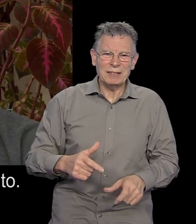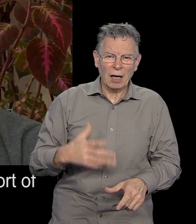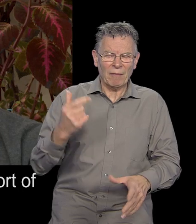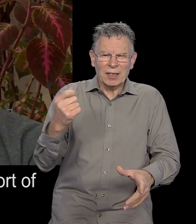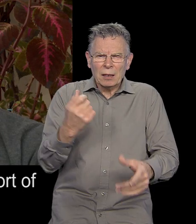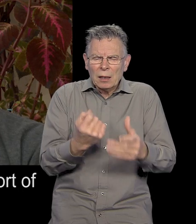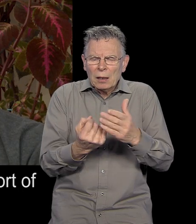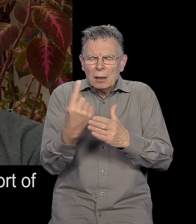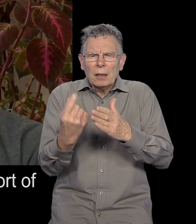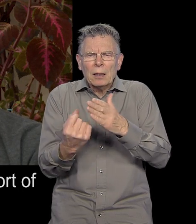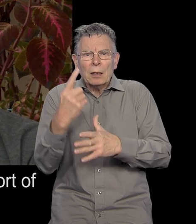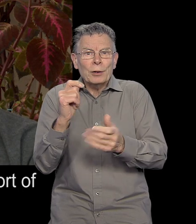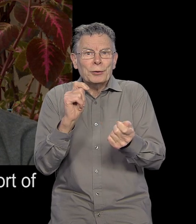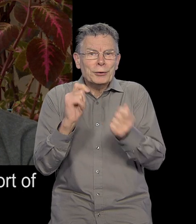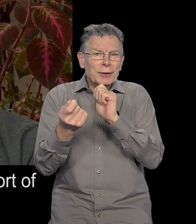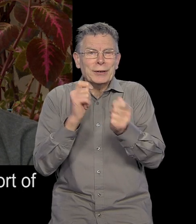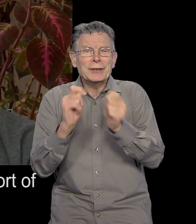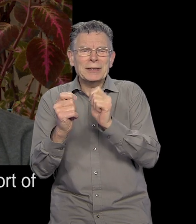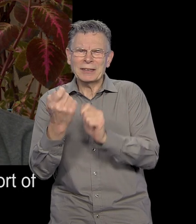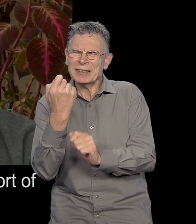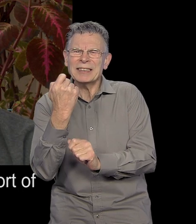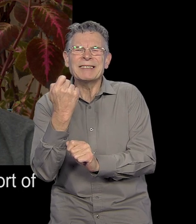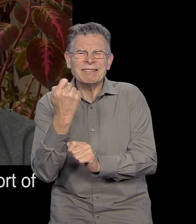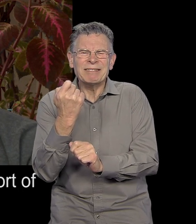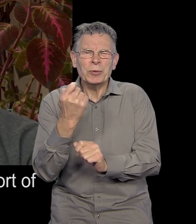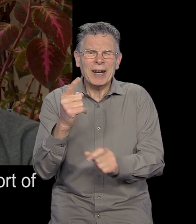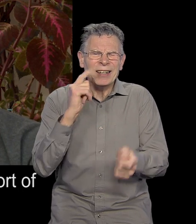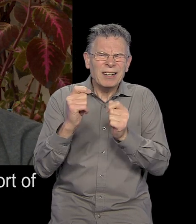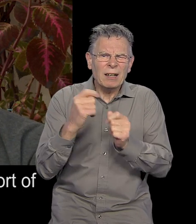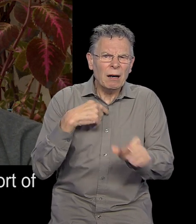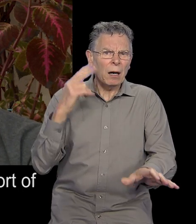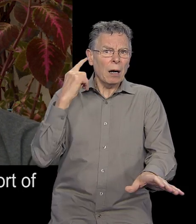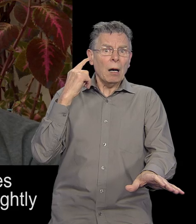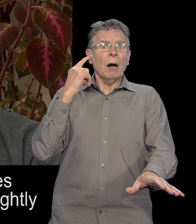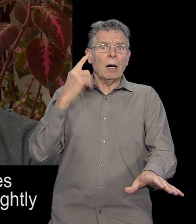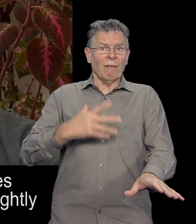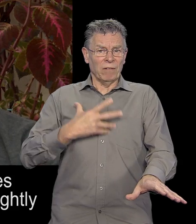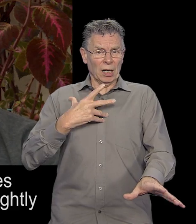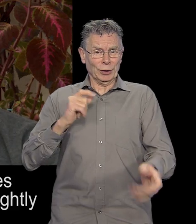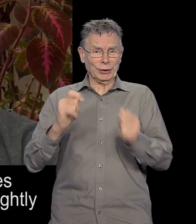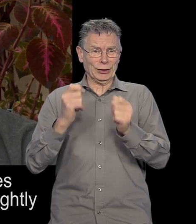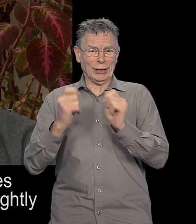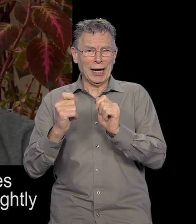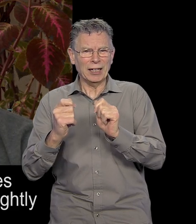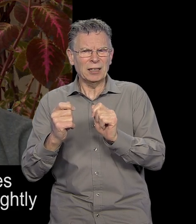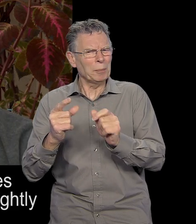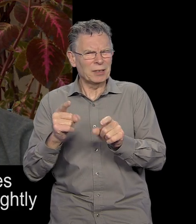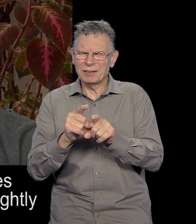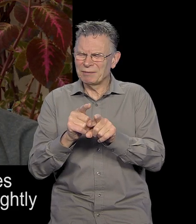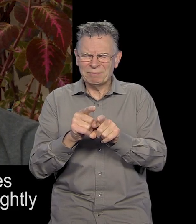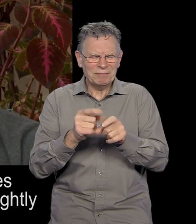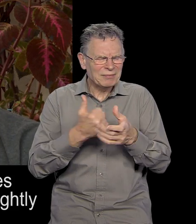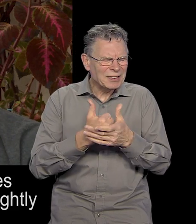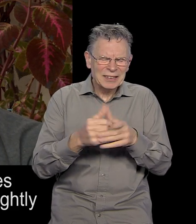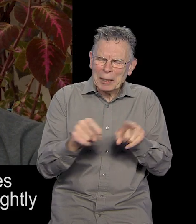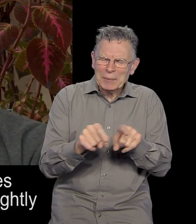But it's just really high-pitched, sort of, a constant level tone. There is times, obviously, it fluctuates, sort of